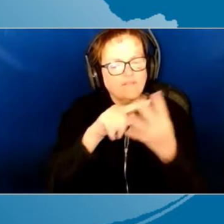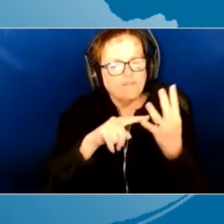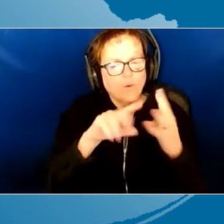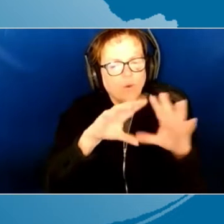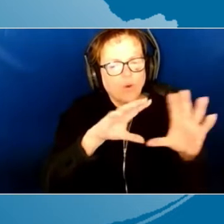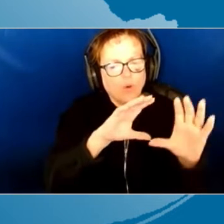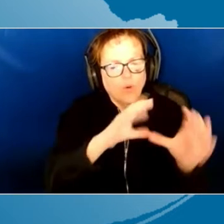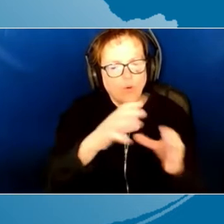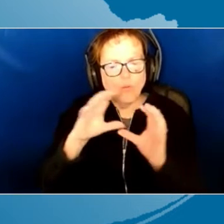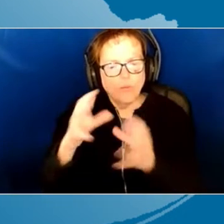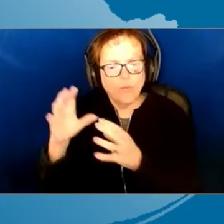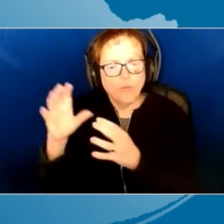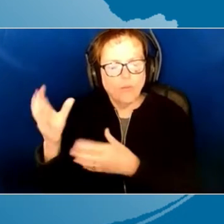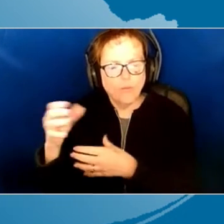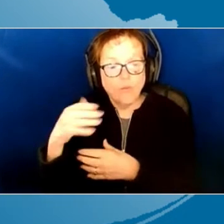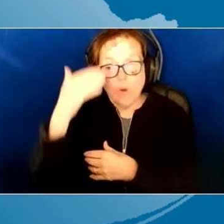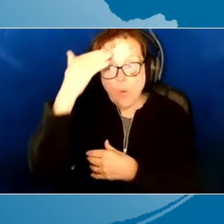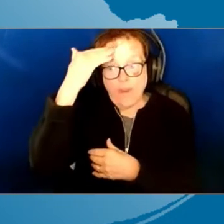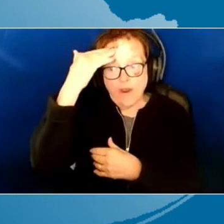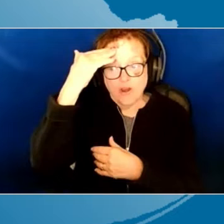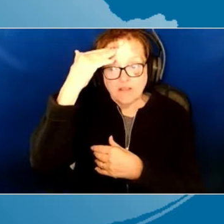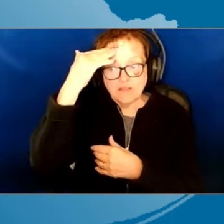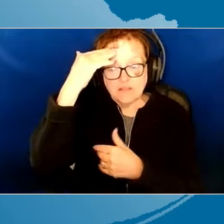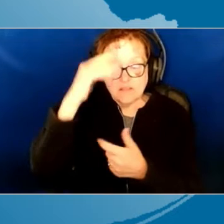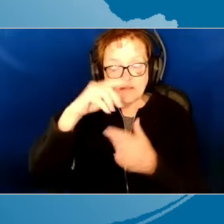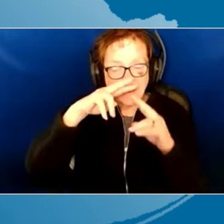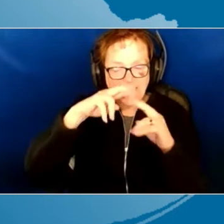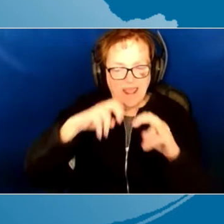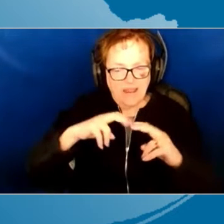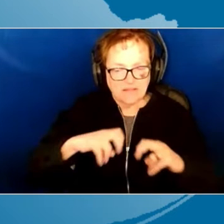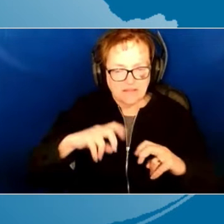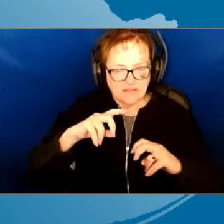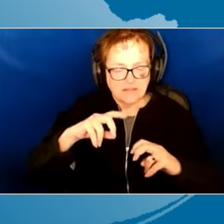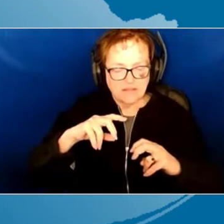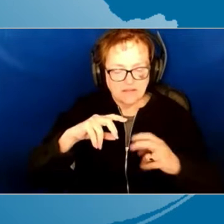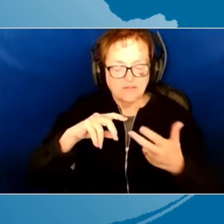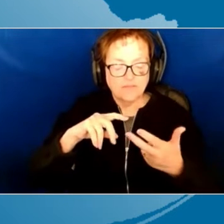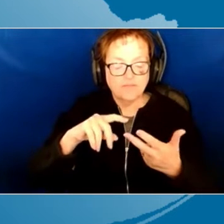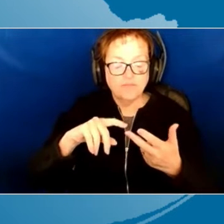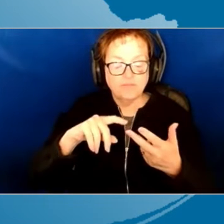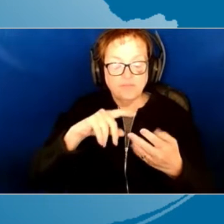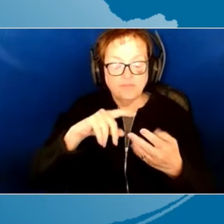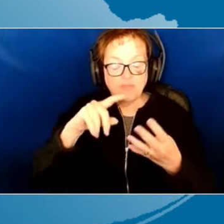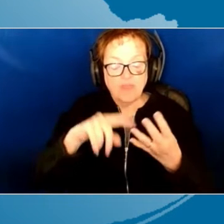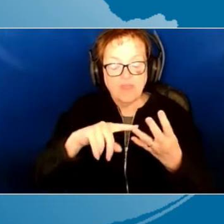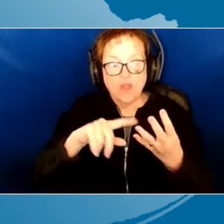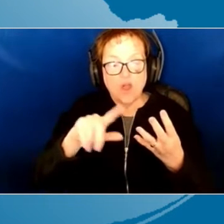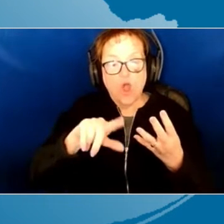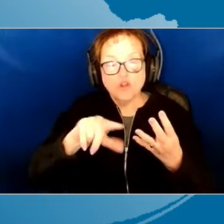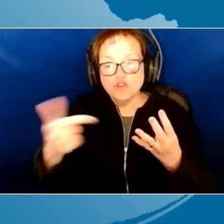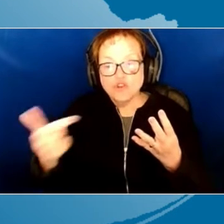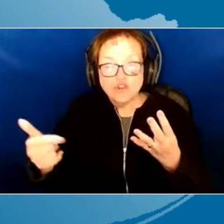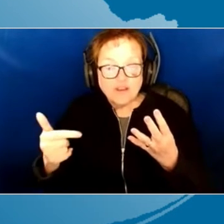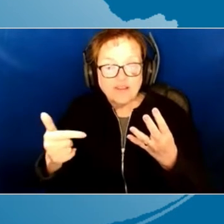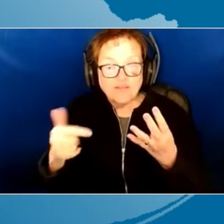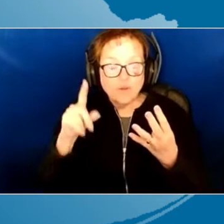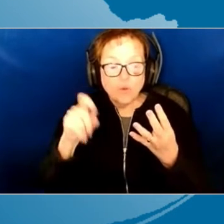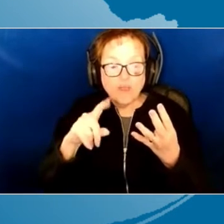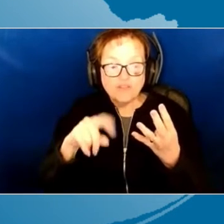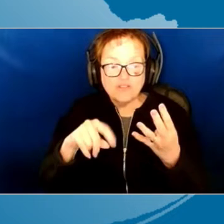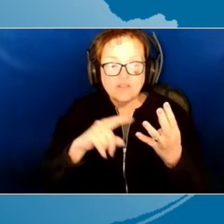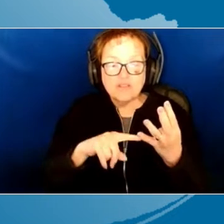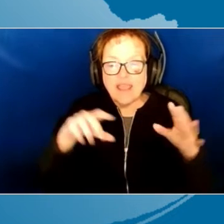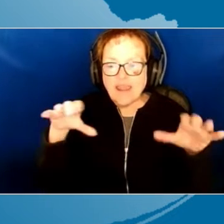types. Awareness questions, analysis questions, alternatives questions, and action